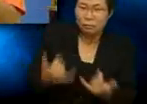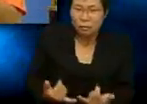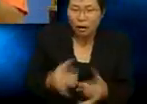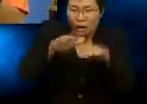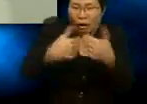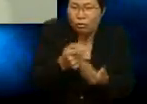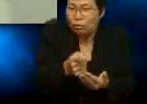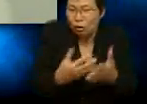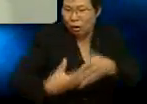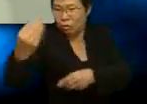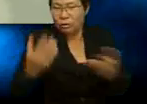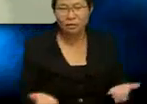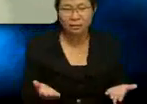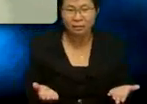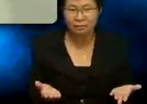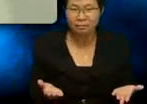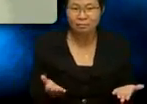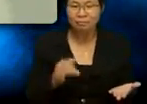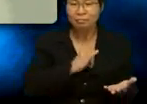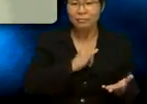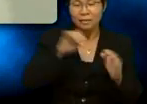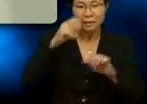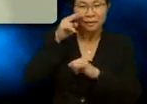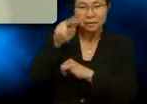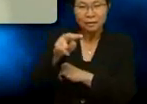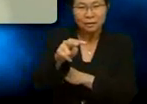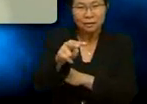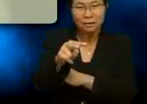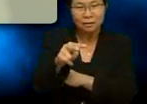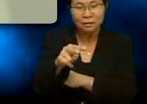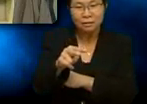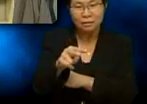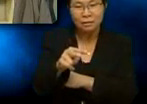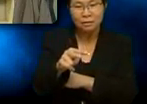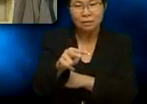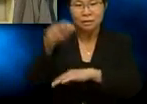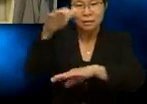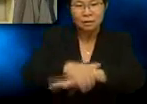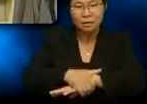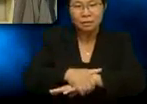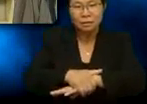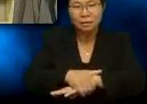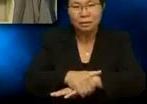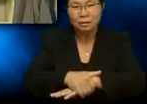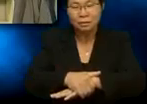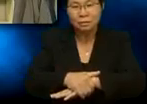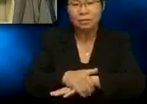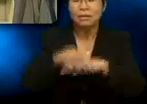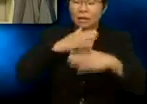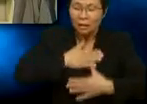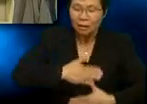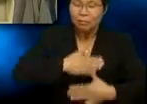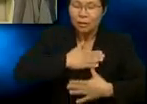out here? I can see he needs a lot of help in his English. Calm down and keep quiet.